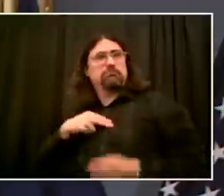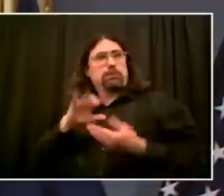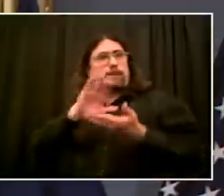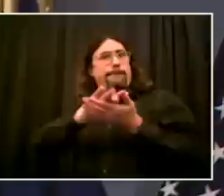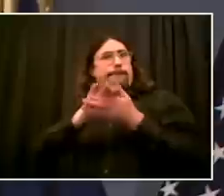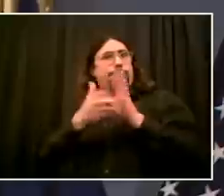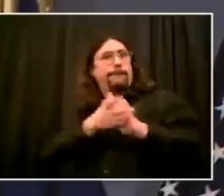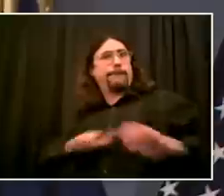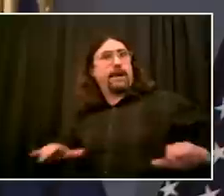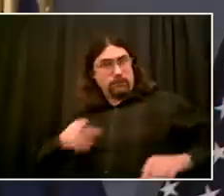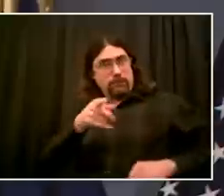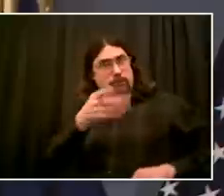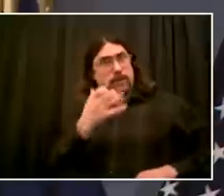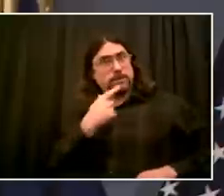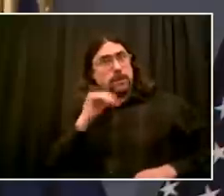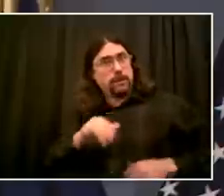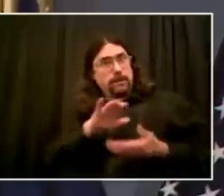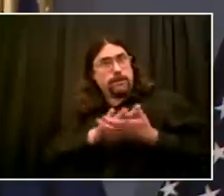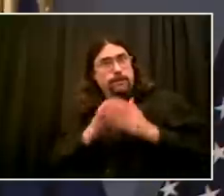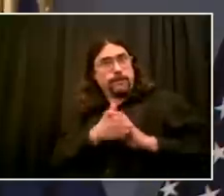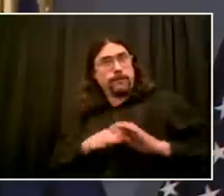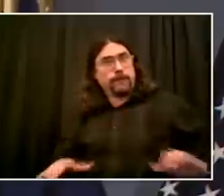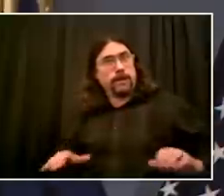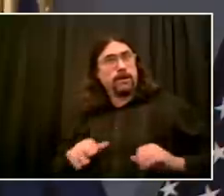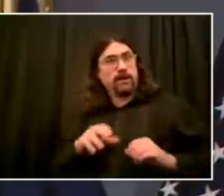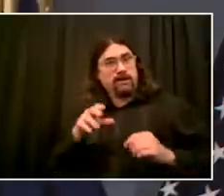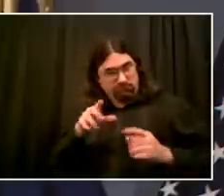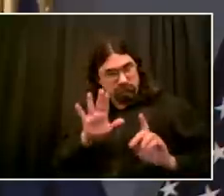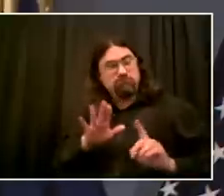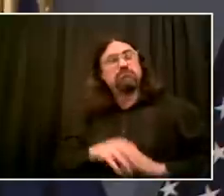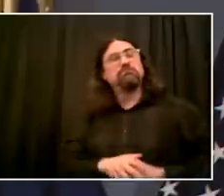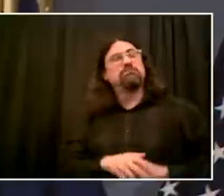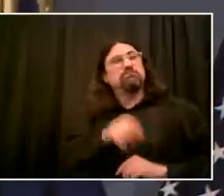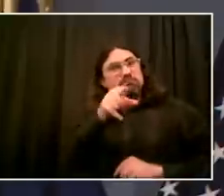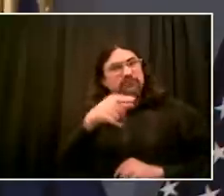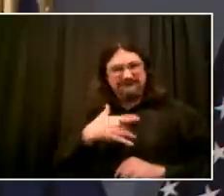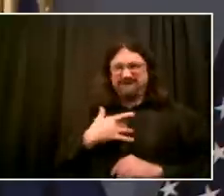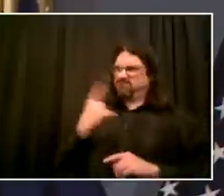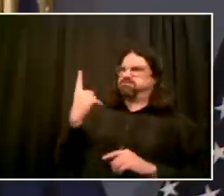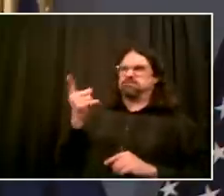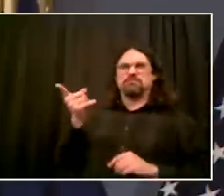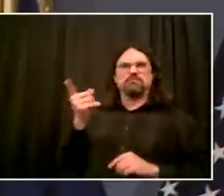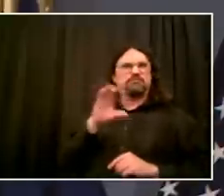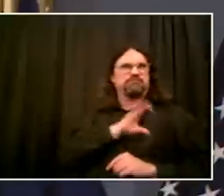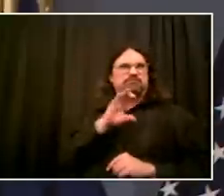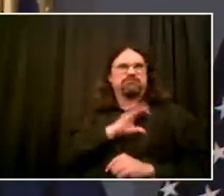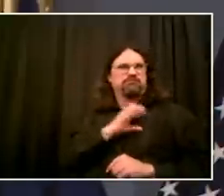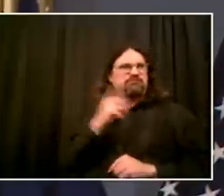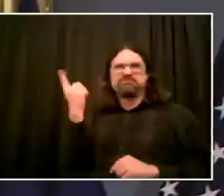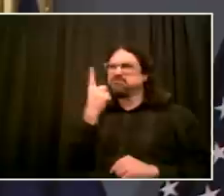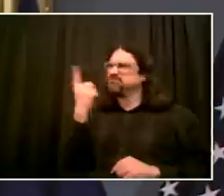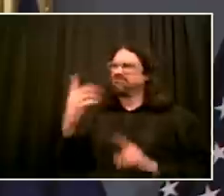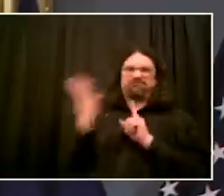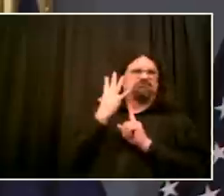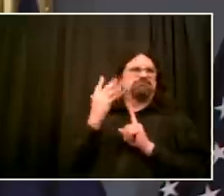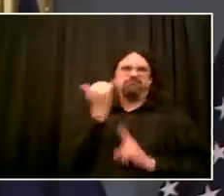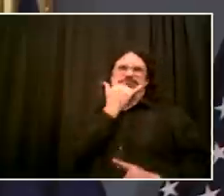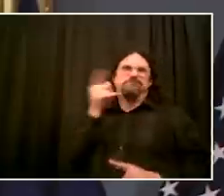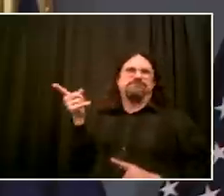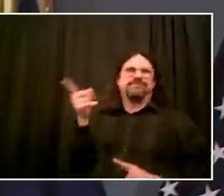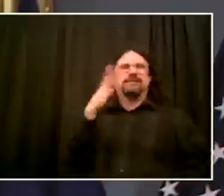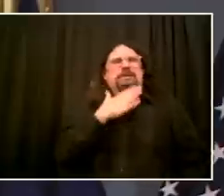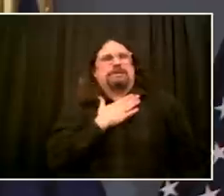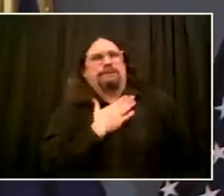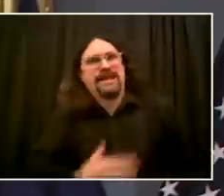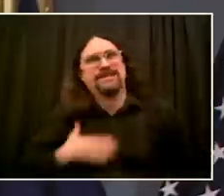feel badly, of course, when a police officer is injured. I don't want to see that happen ever. But if someone goes there to incite violence,